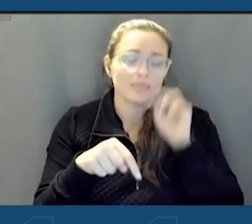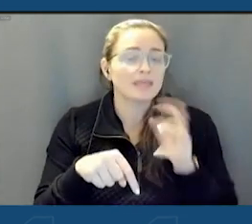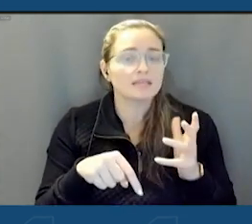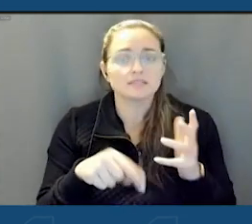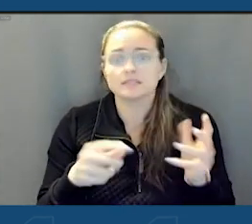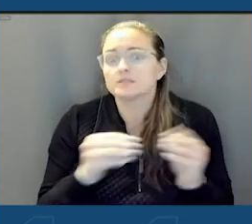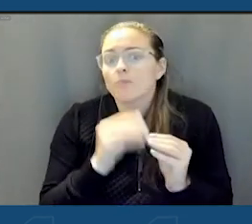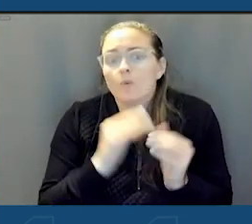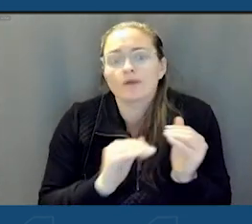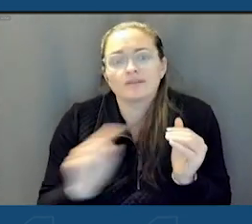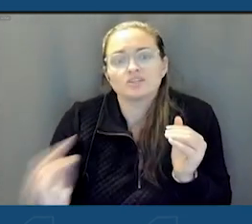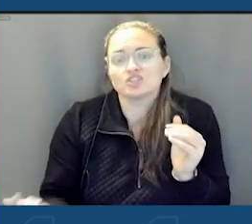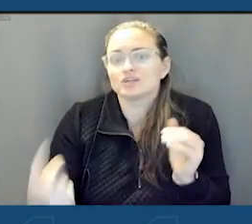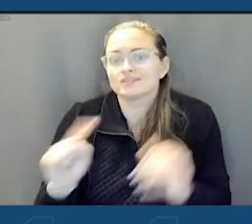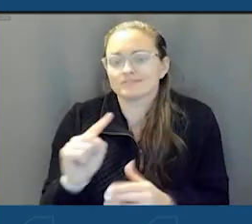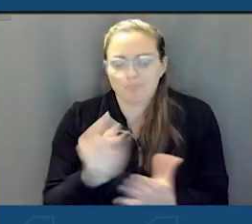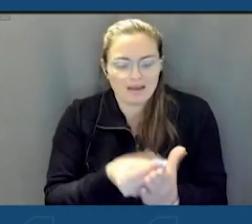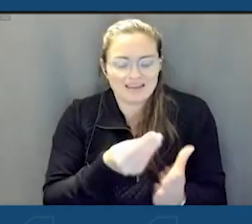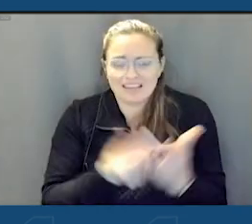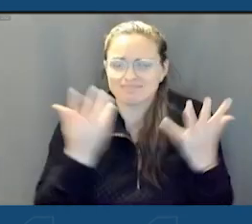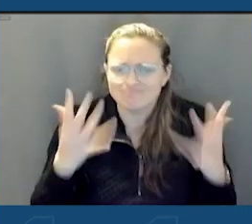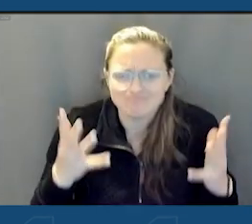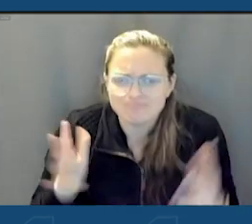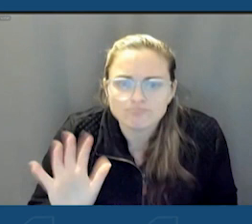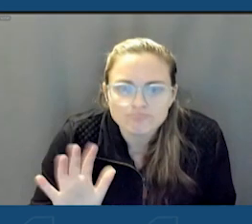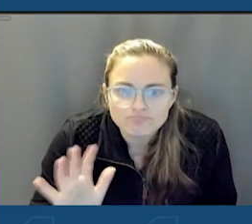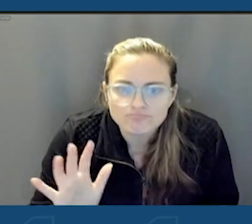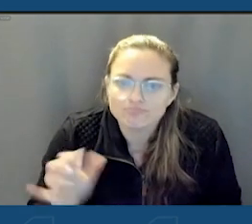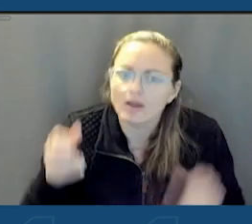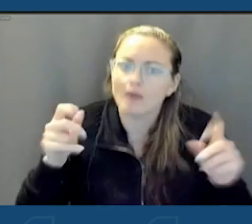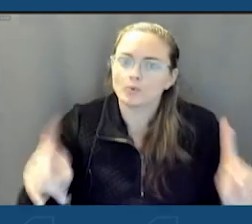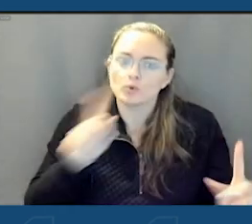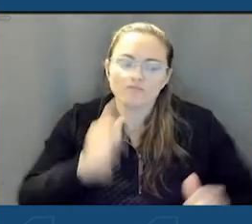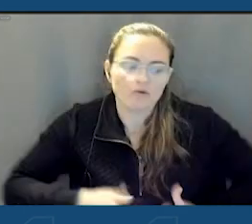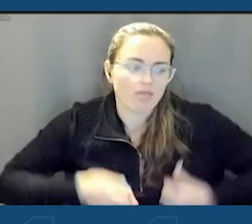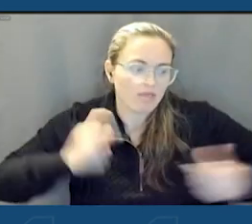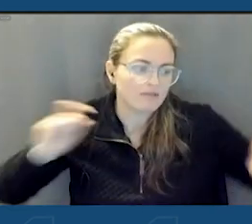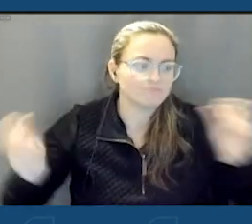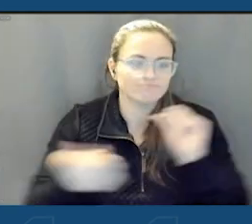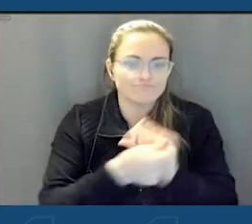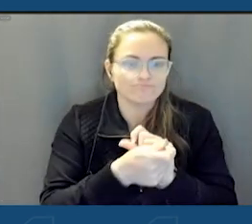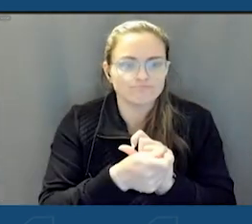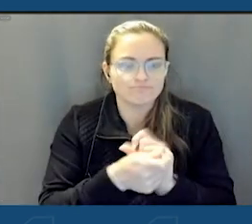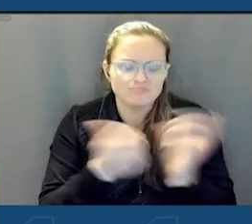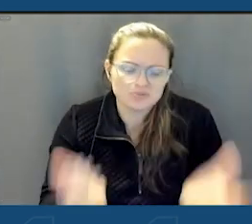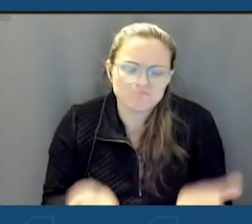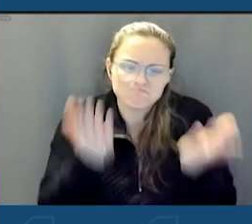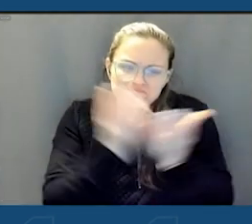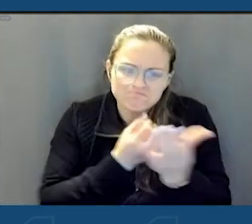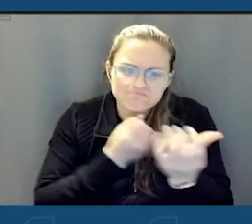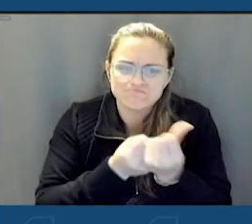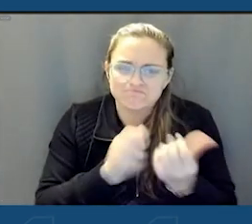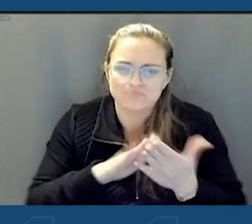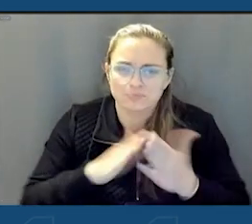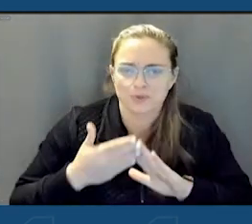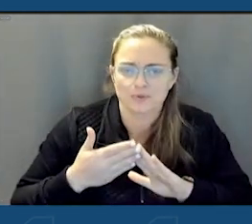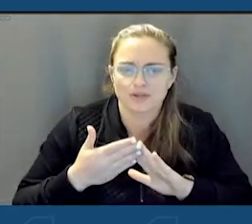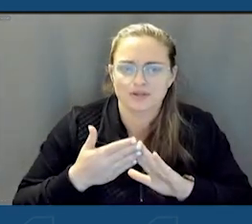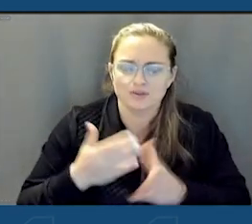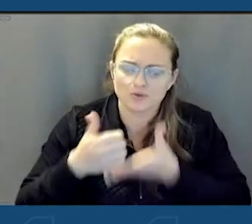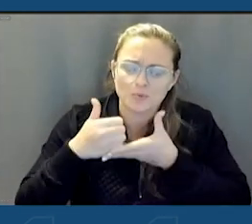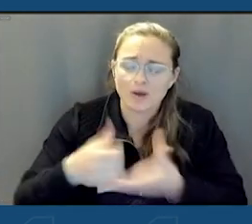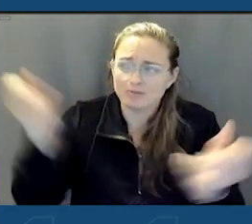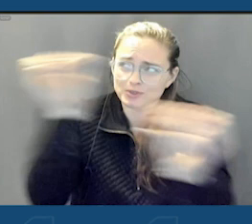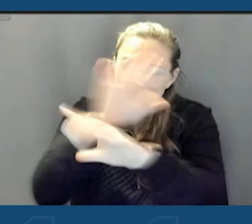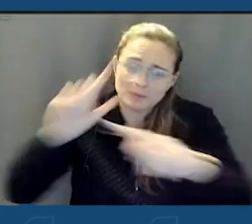much more than just a dollar amount. This is an opportunity of a lifetime for us to uplift our community, to help them dream